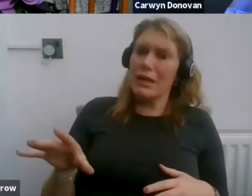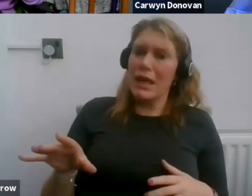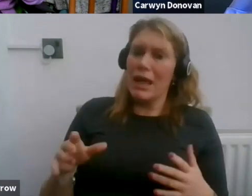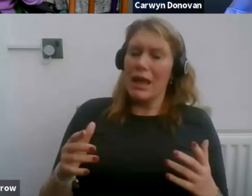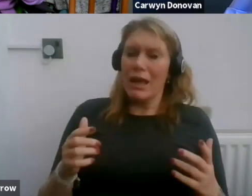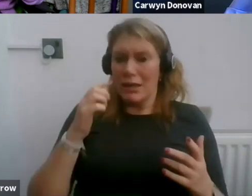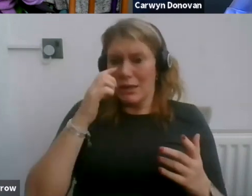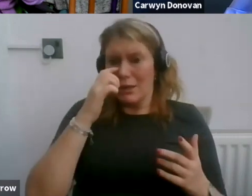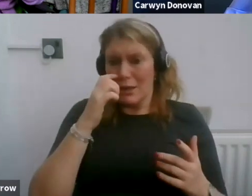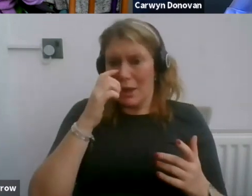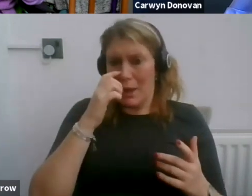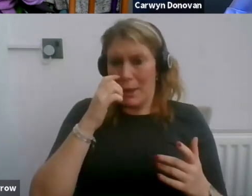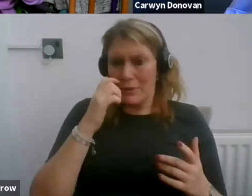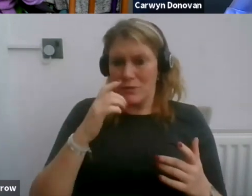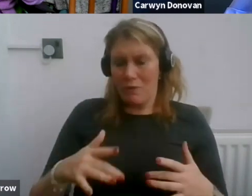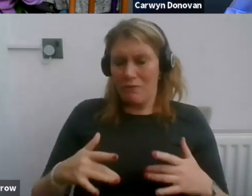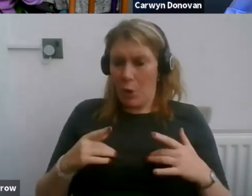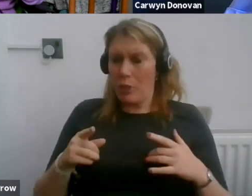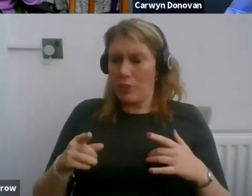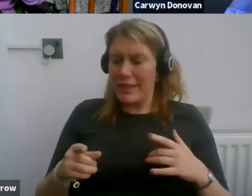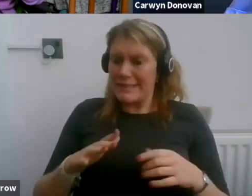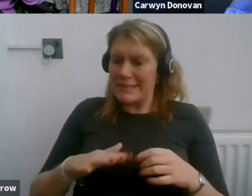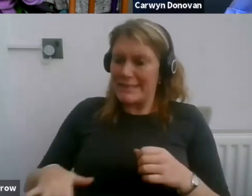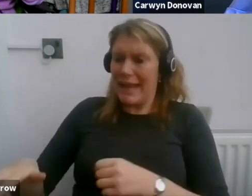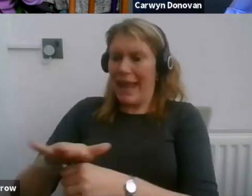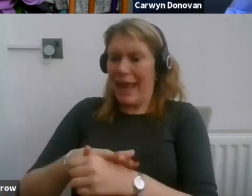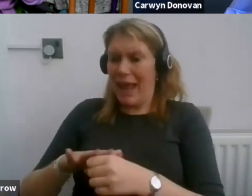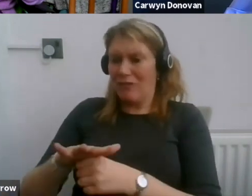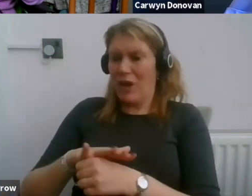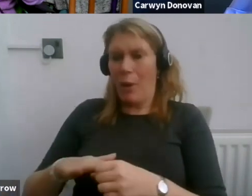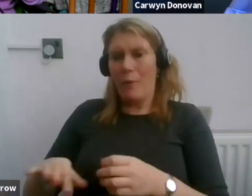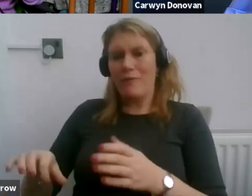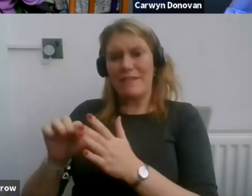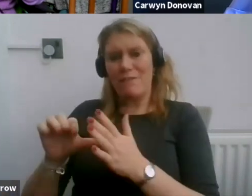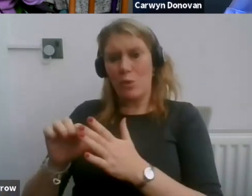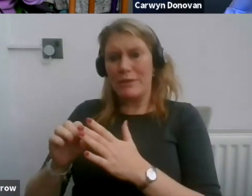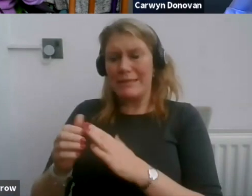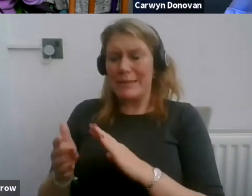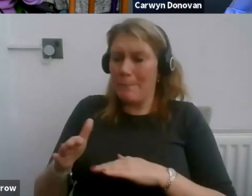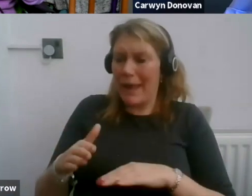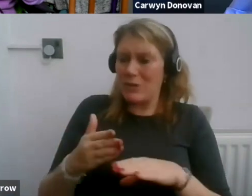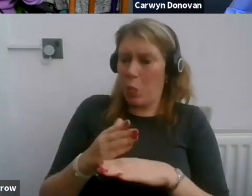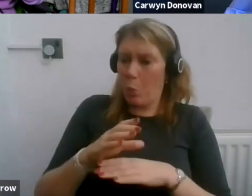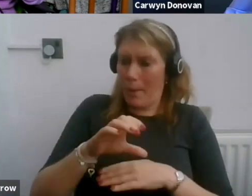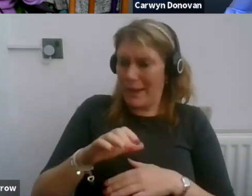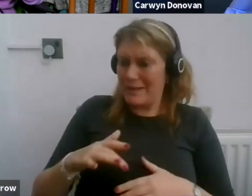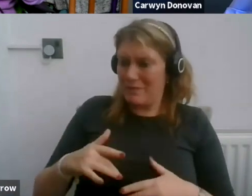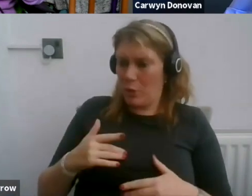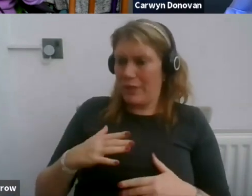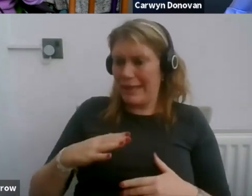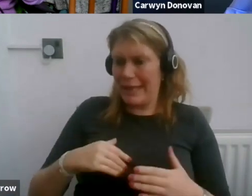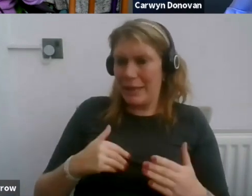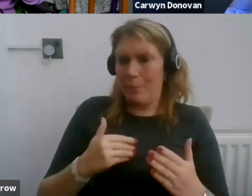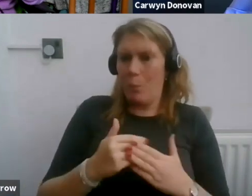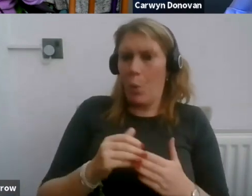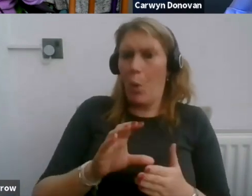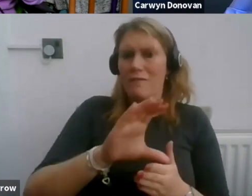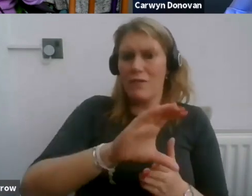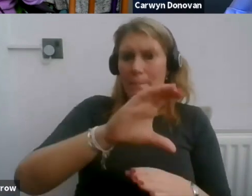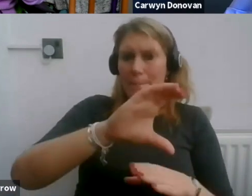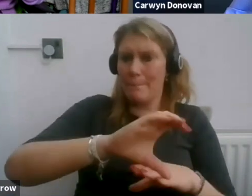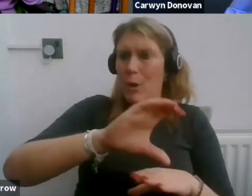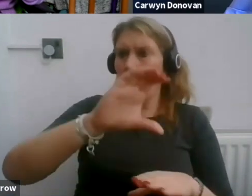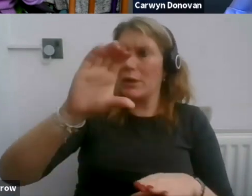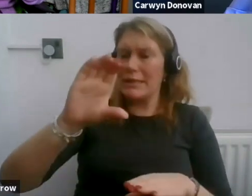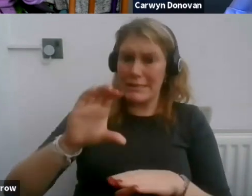expenses, the biggest struggles to get back into the workplace. If anything, they need more of a bonus, less of a